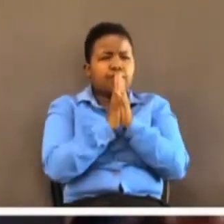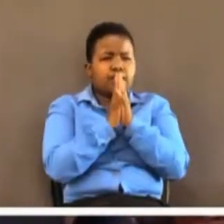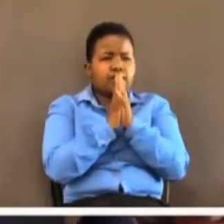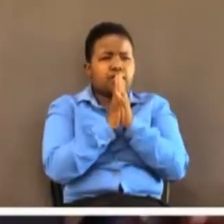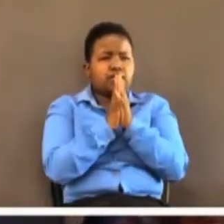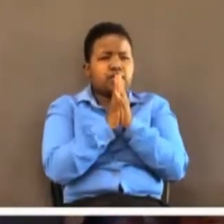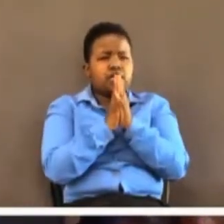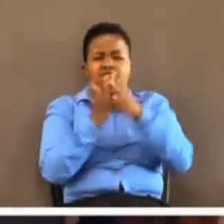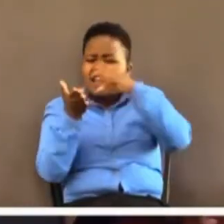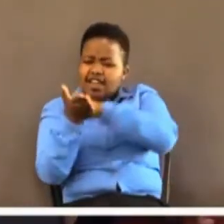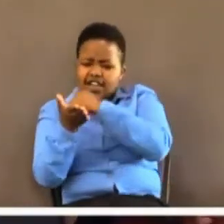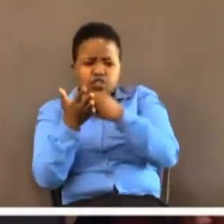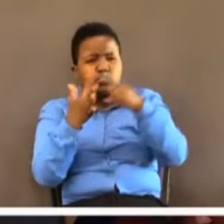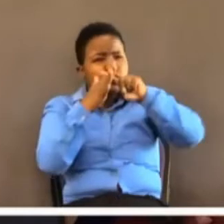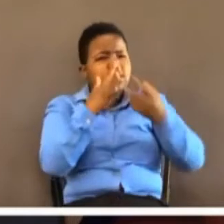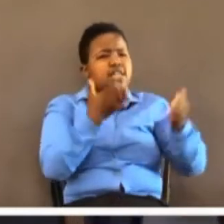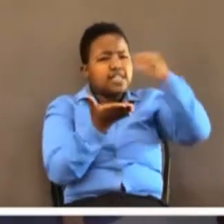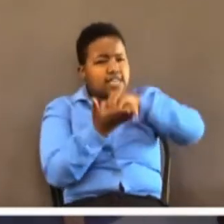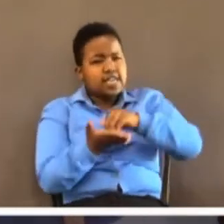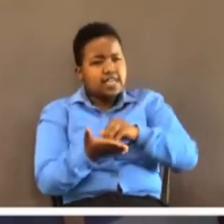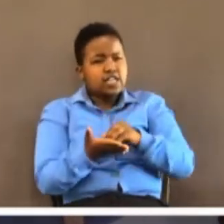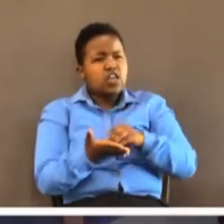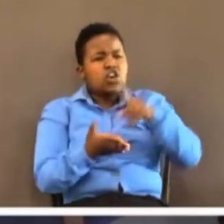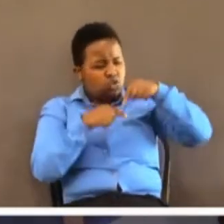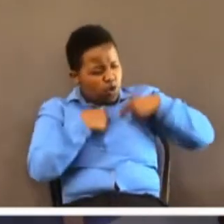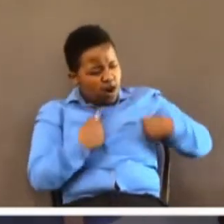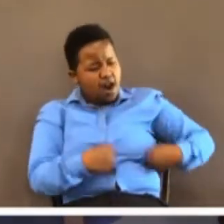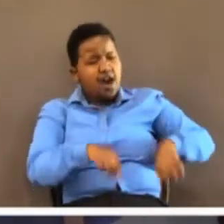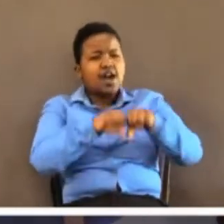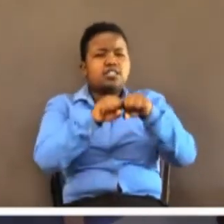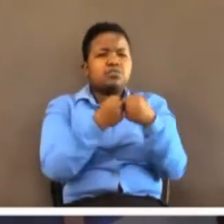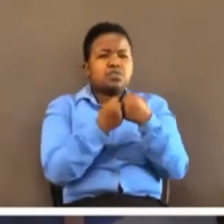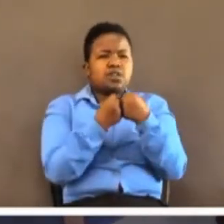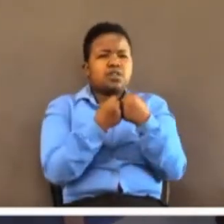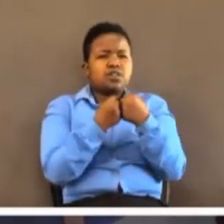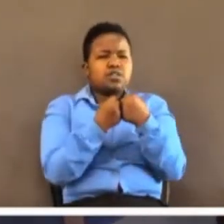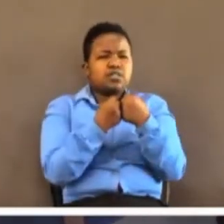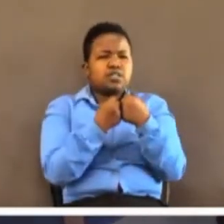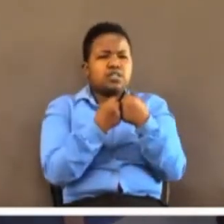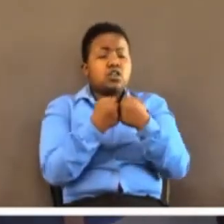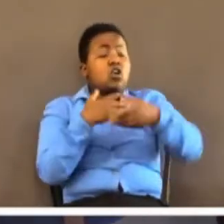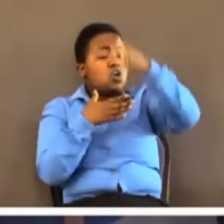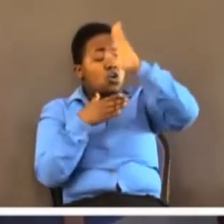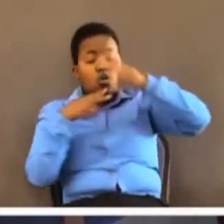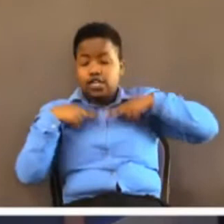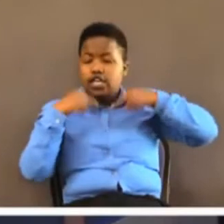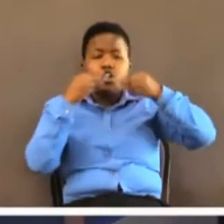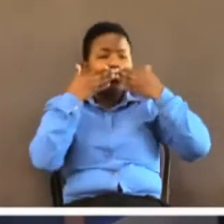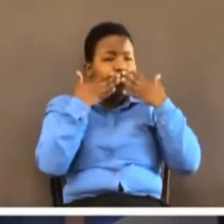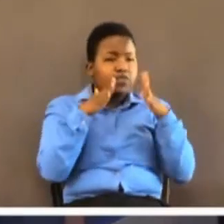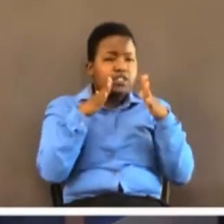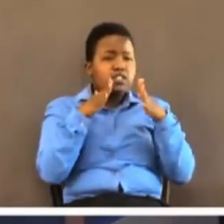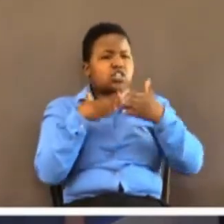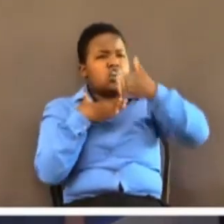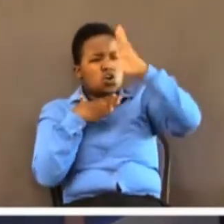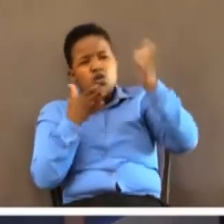to start all over again, your heart is broken and is wounded, God is able to heal you, God is able